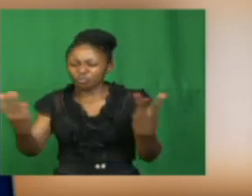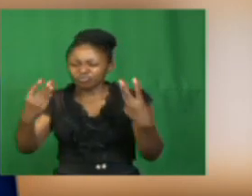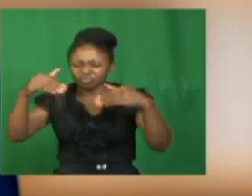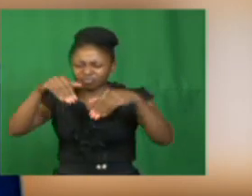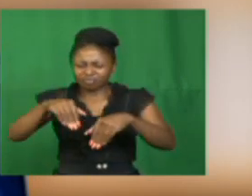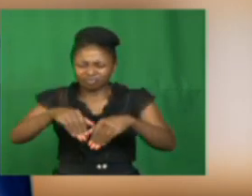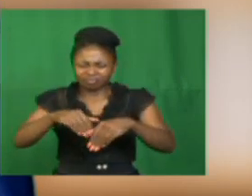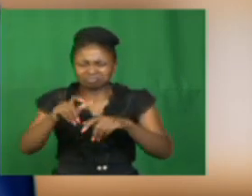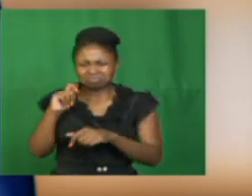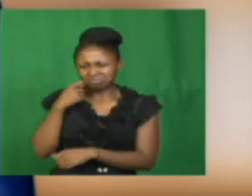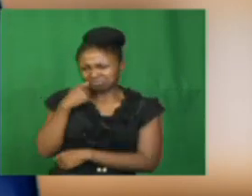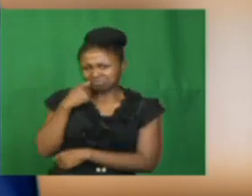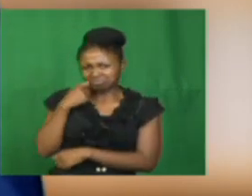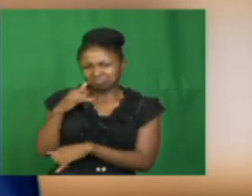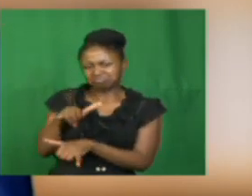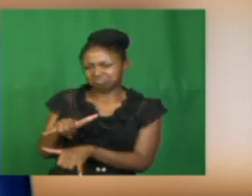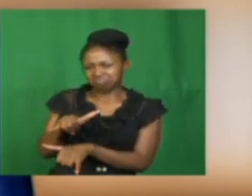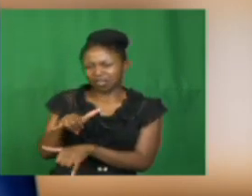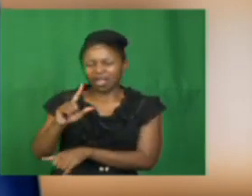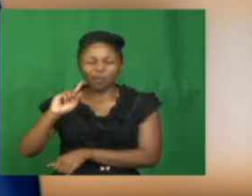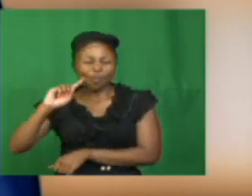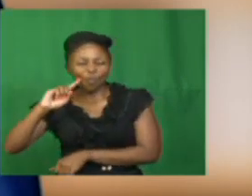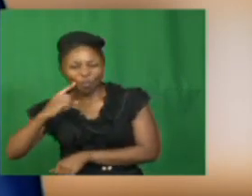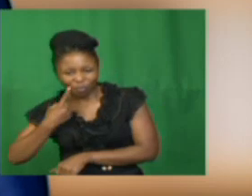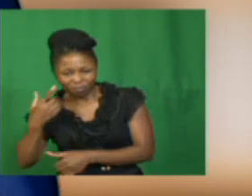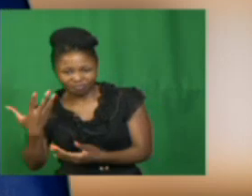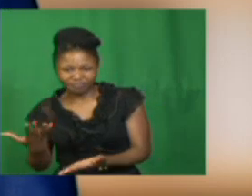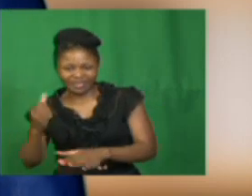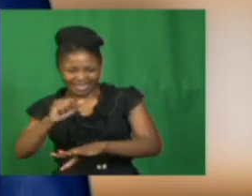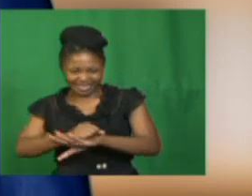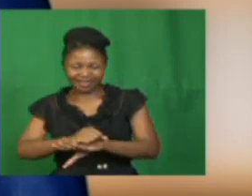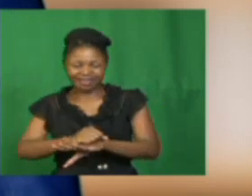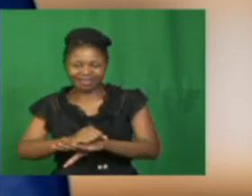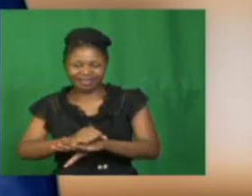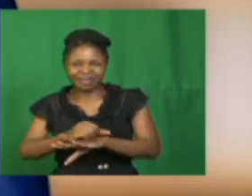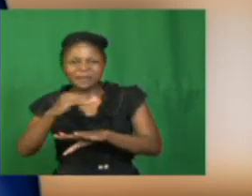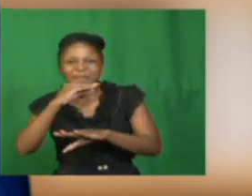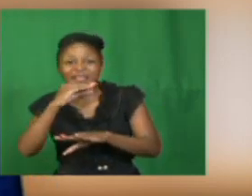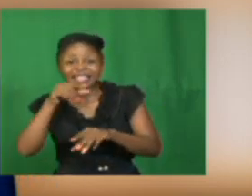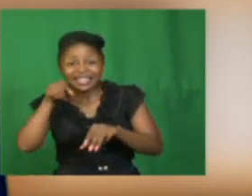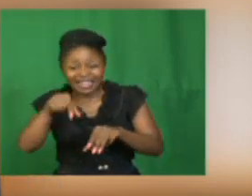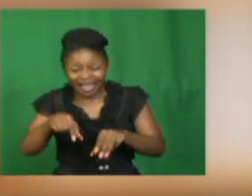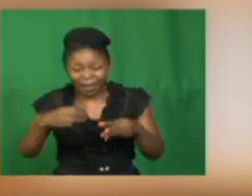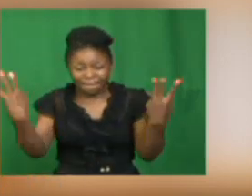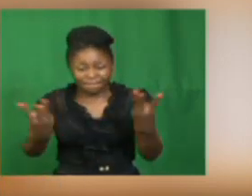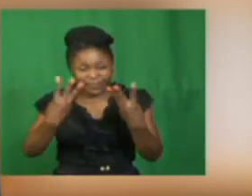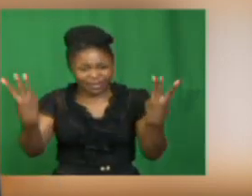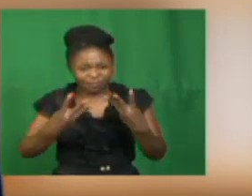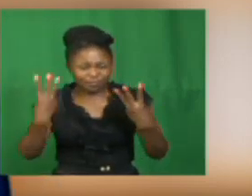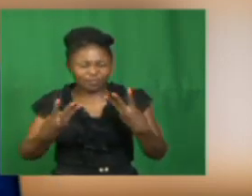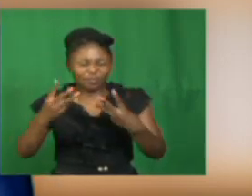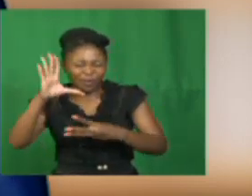Of course, it could be boring. So, characters are very vital in story